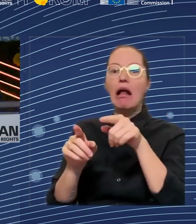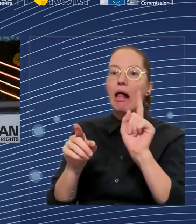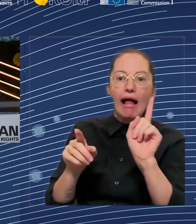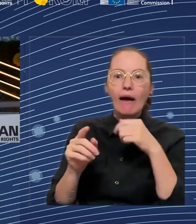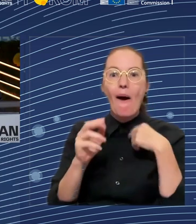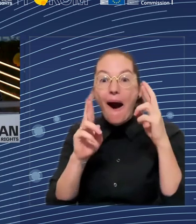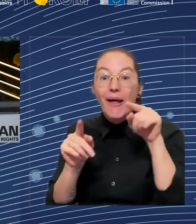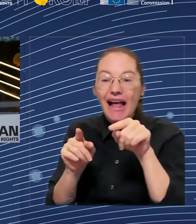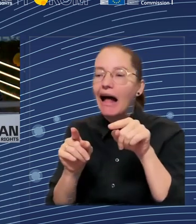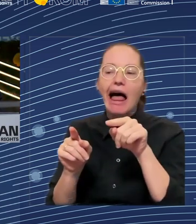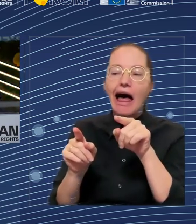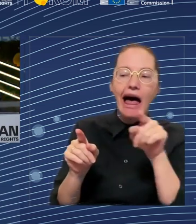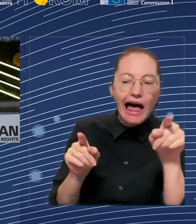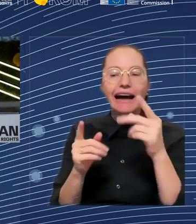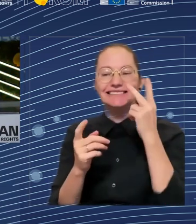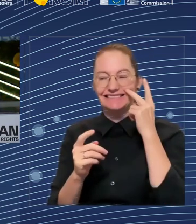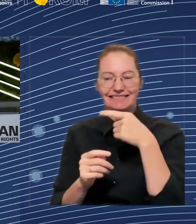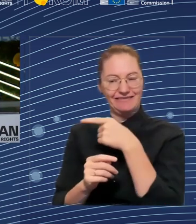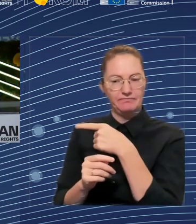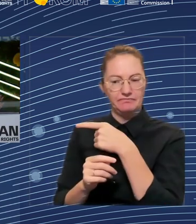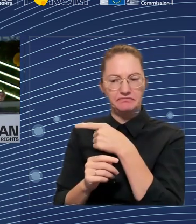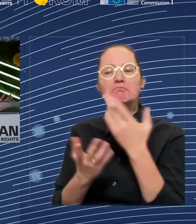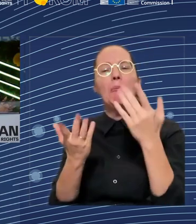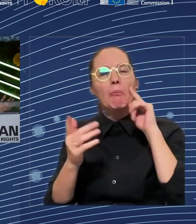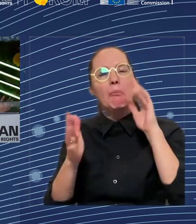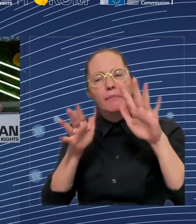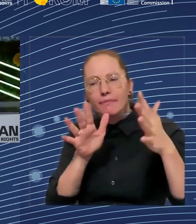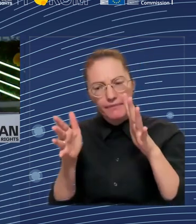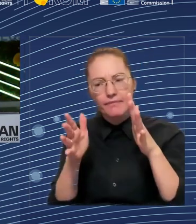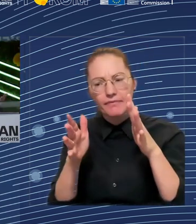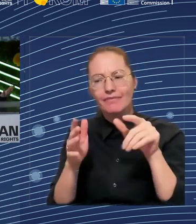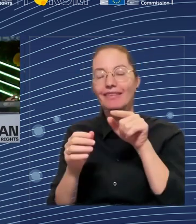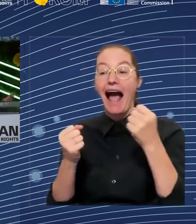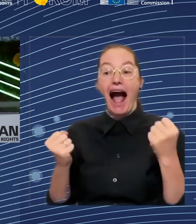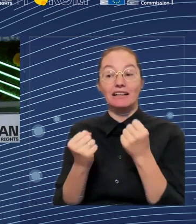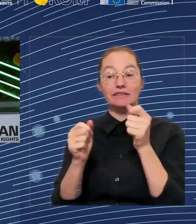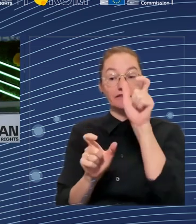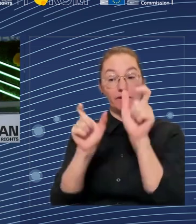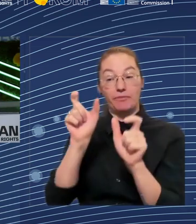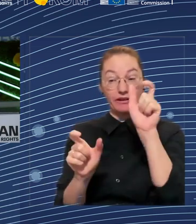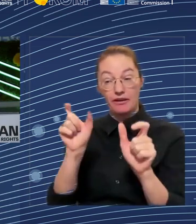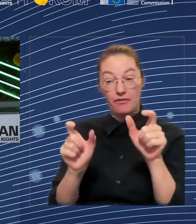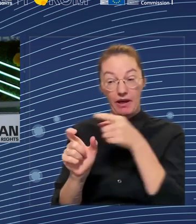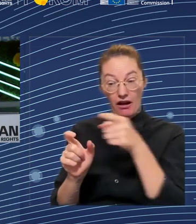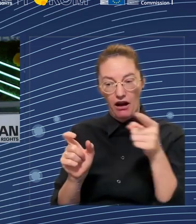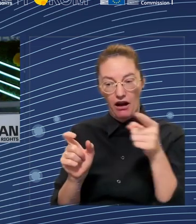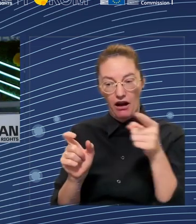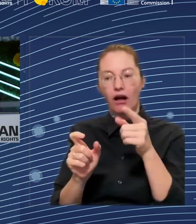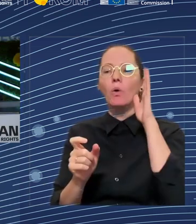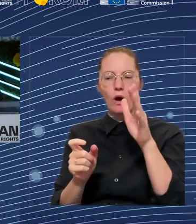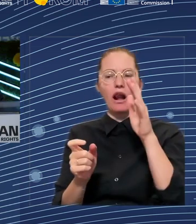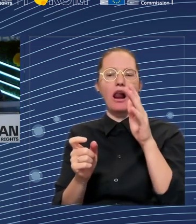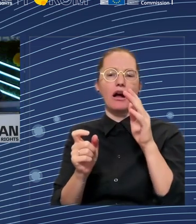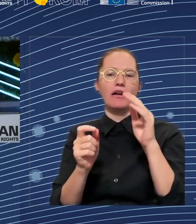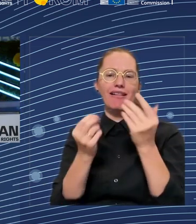but it will get worse, because on the labor supply side, there are fewer and fewer people, with many going, of course, in retirement. I didn't even say that. Now let's